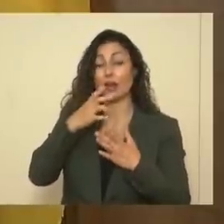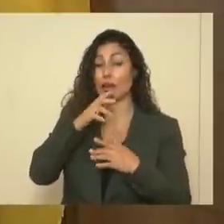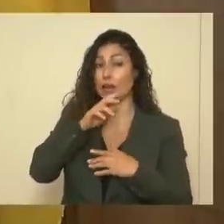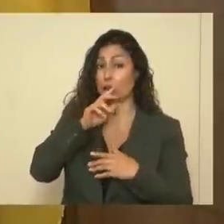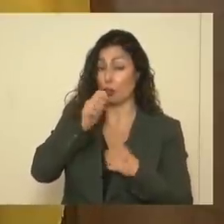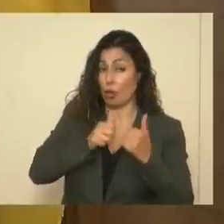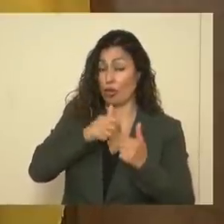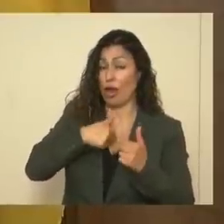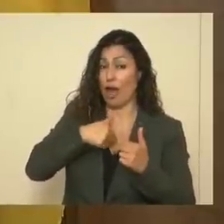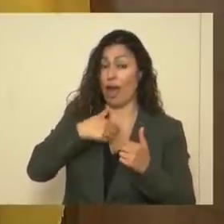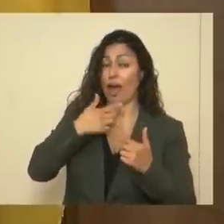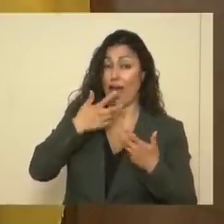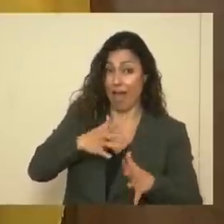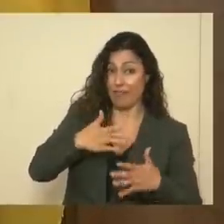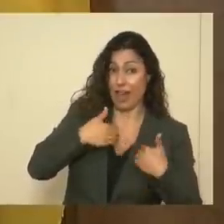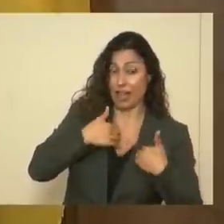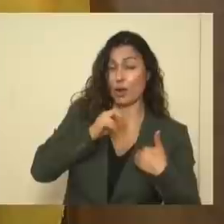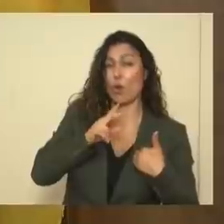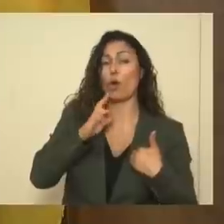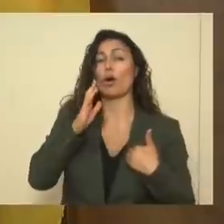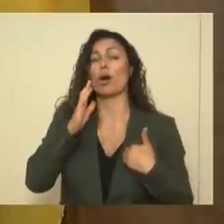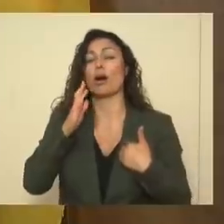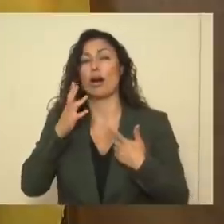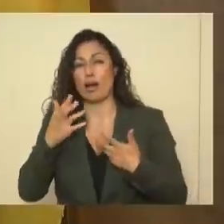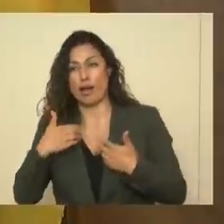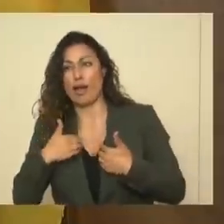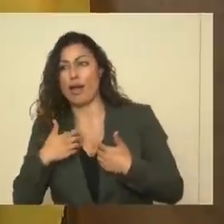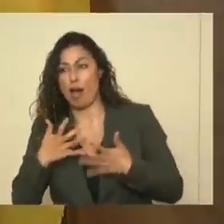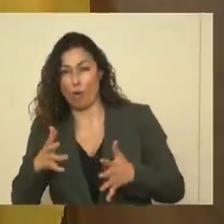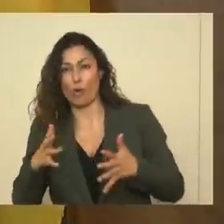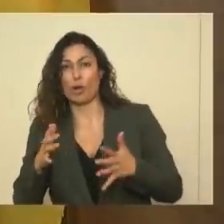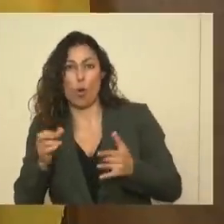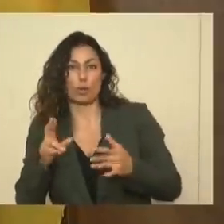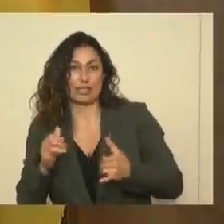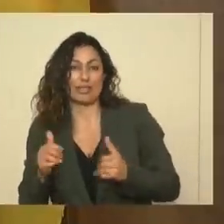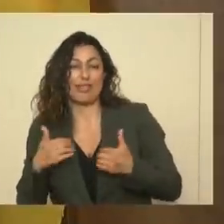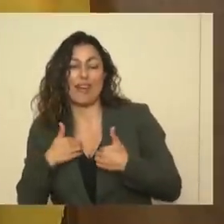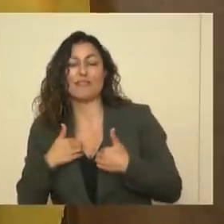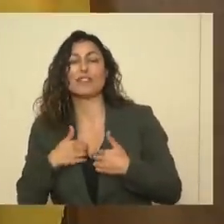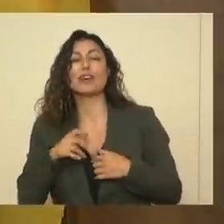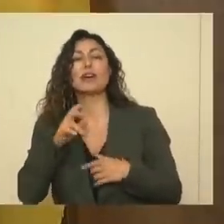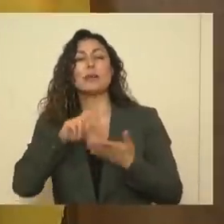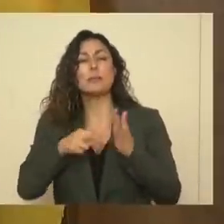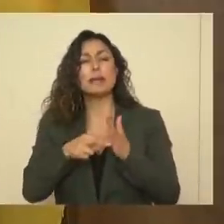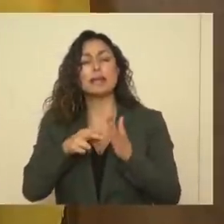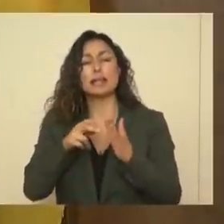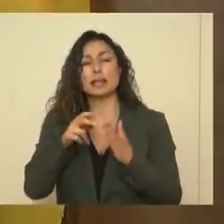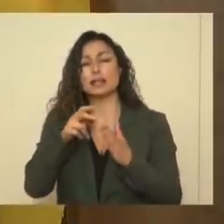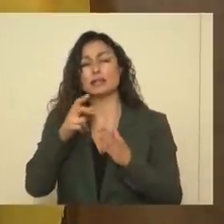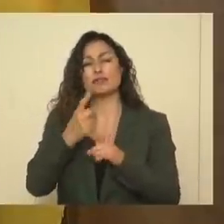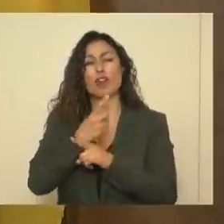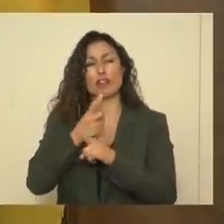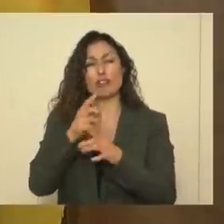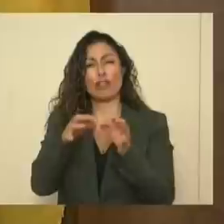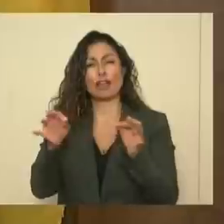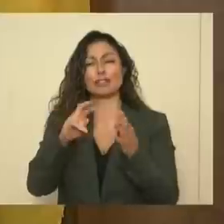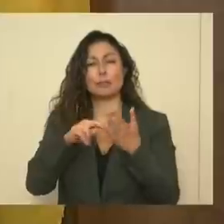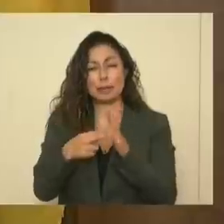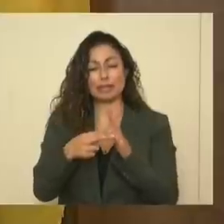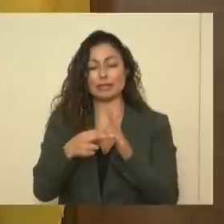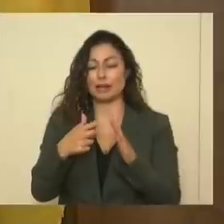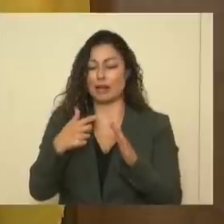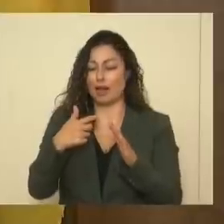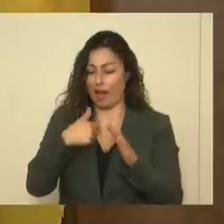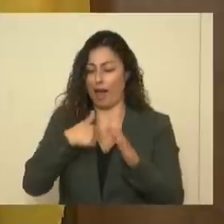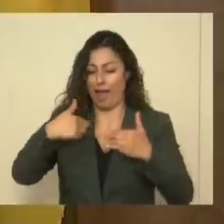COVID. Antigen is a protein that in layman's terms that will get fixed. It could tell you that you've got the virus.